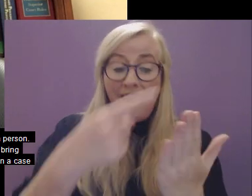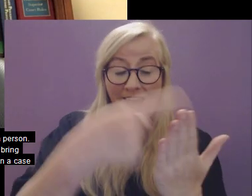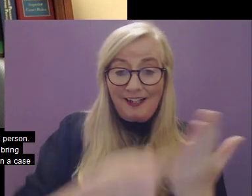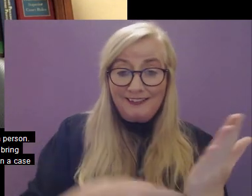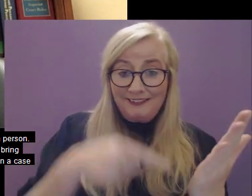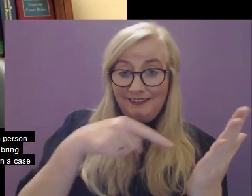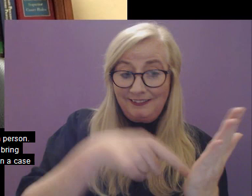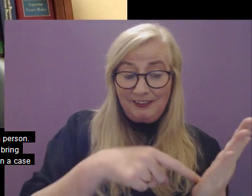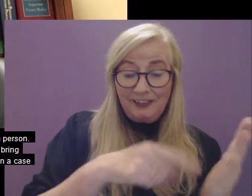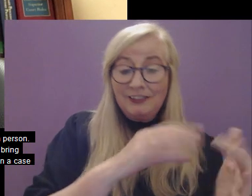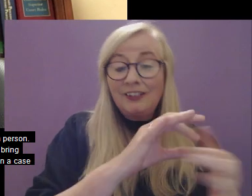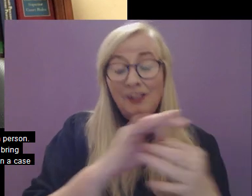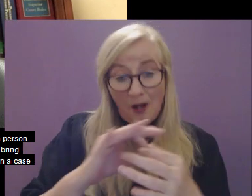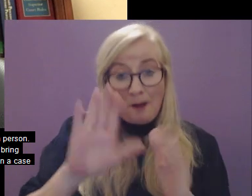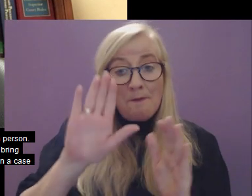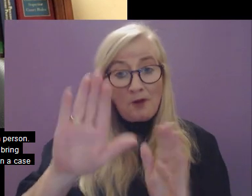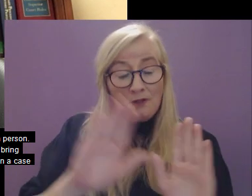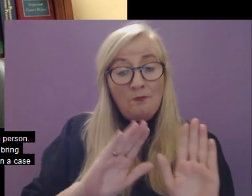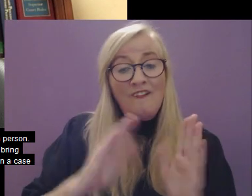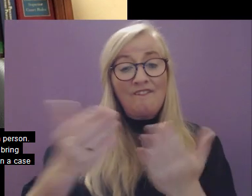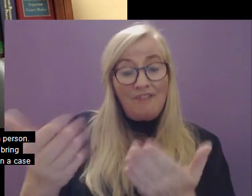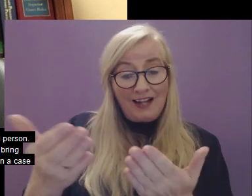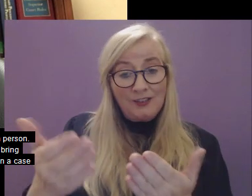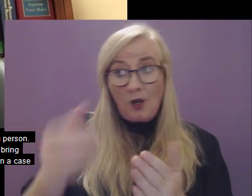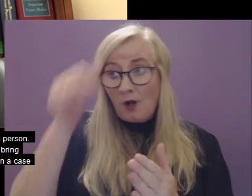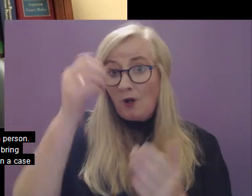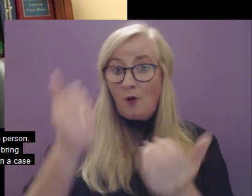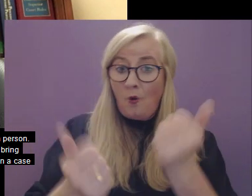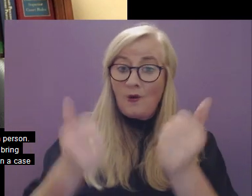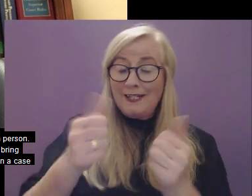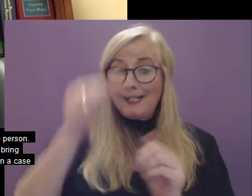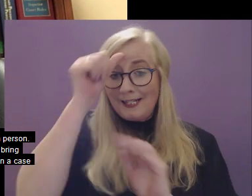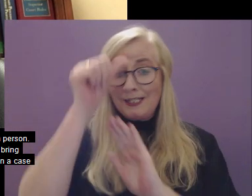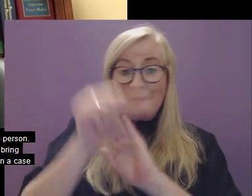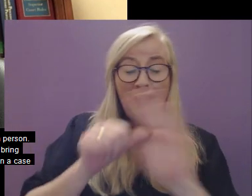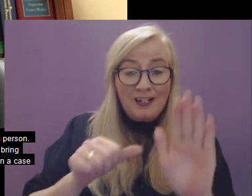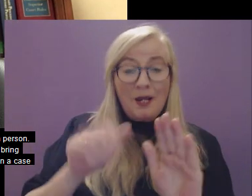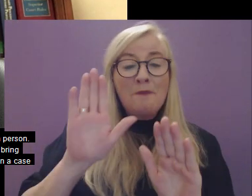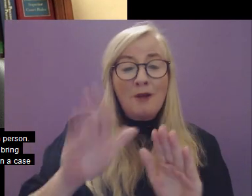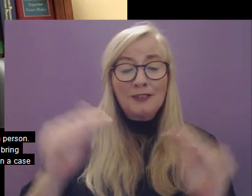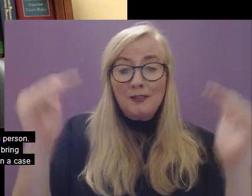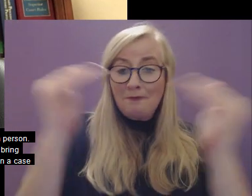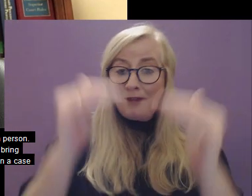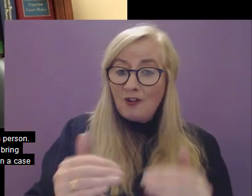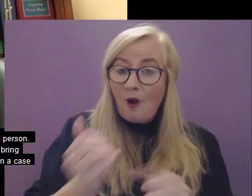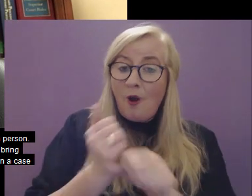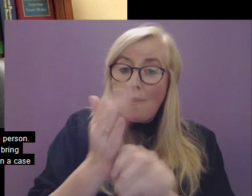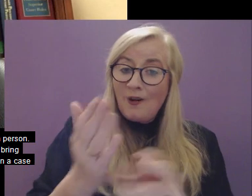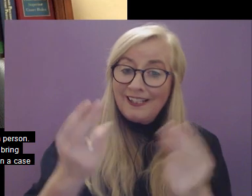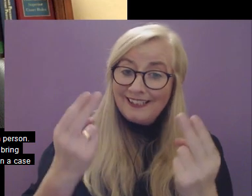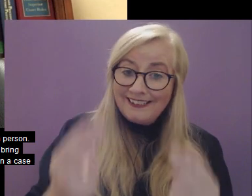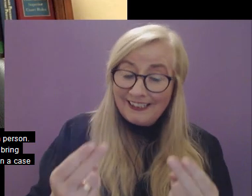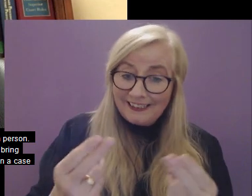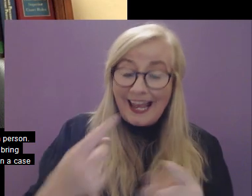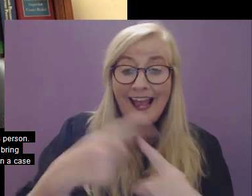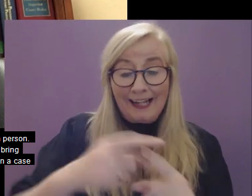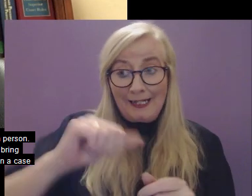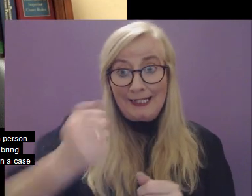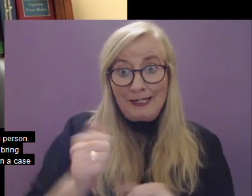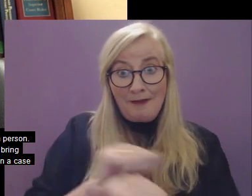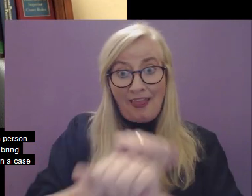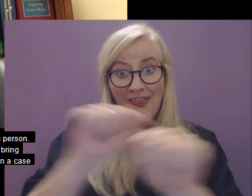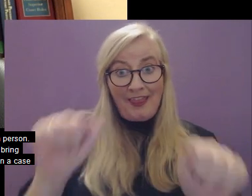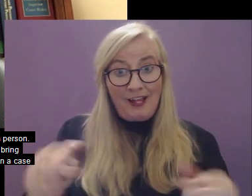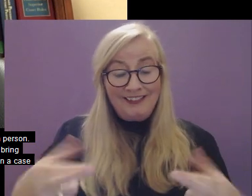inform our commitment to providing a court experience which accommodates the needs of every court user and opposes the dignity